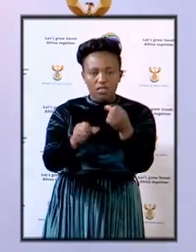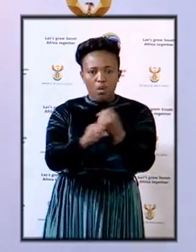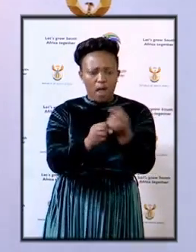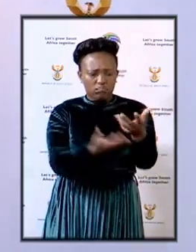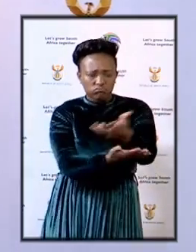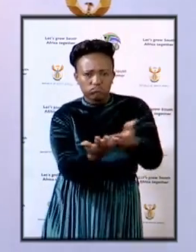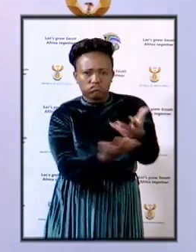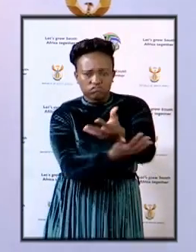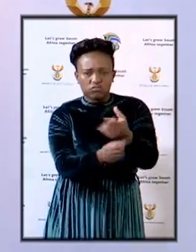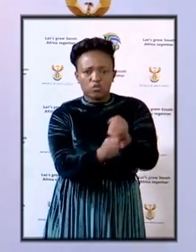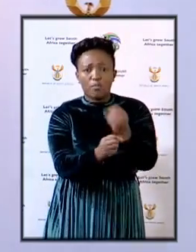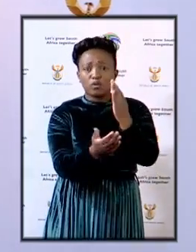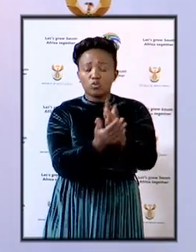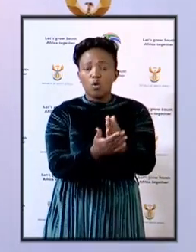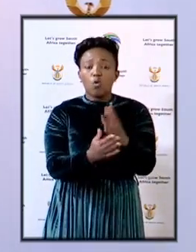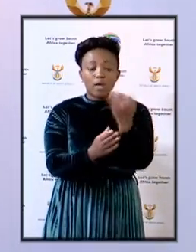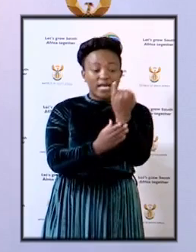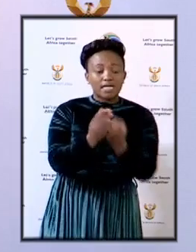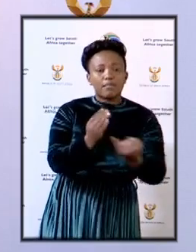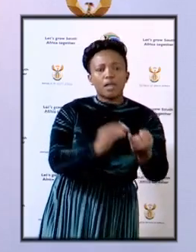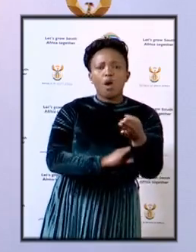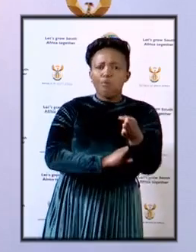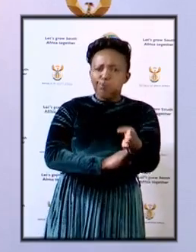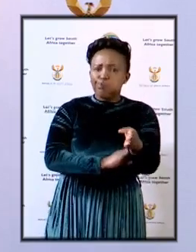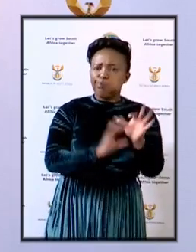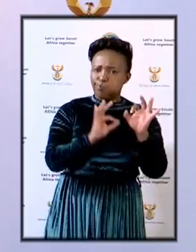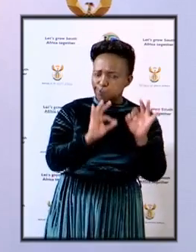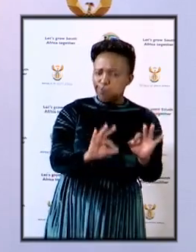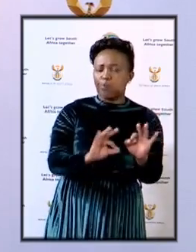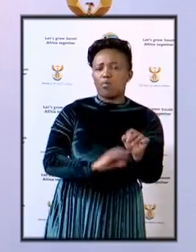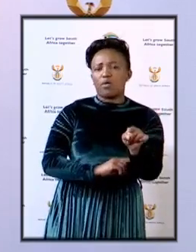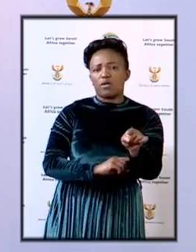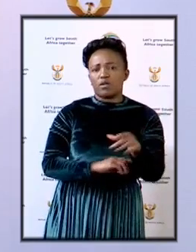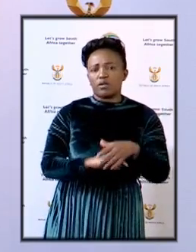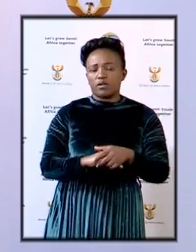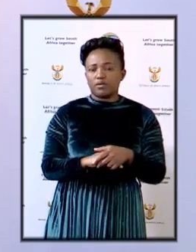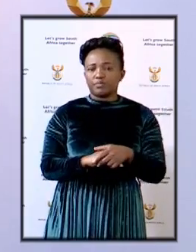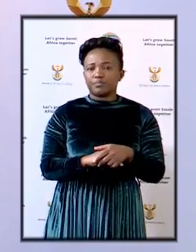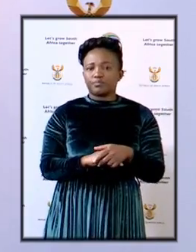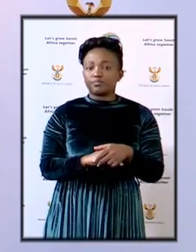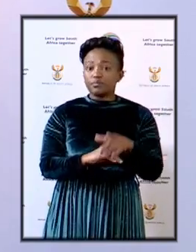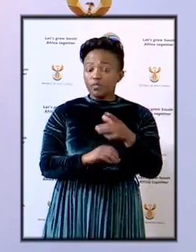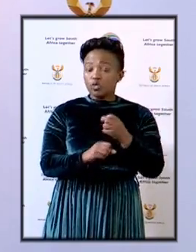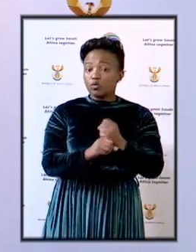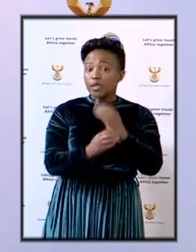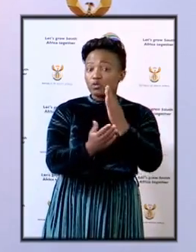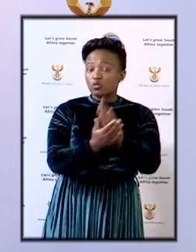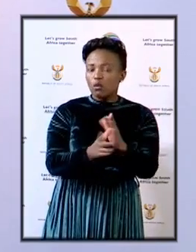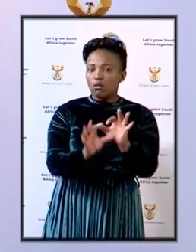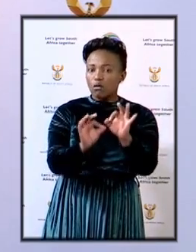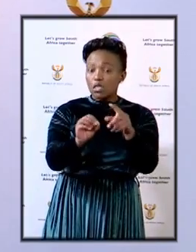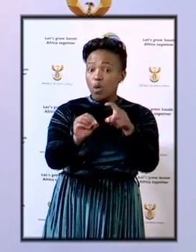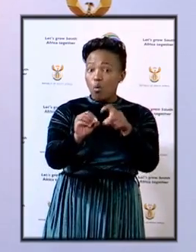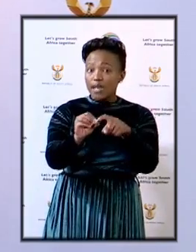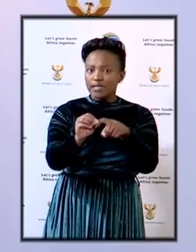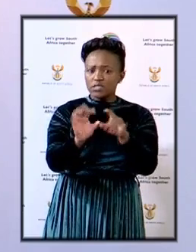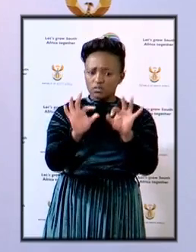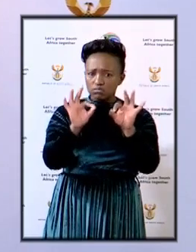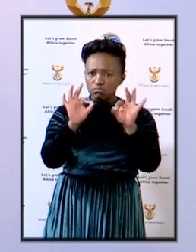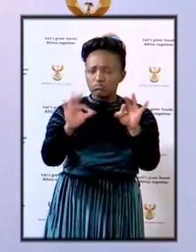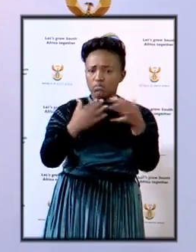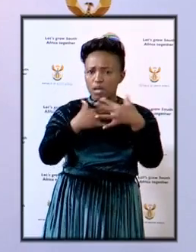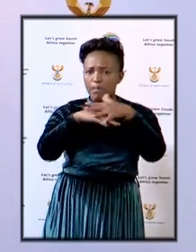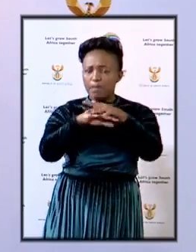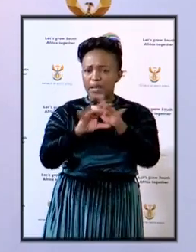making sure that the relevant independence safeguards are in place will definitely ensure the quality control